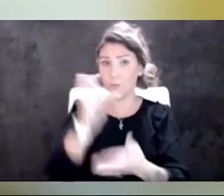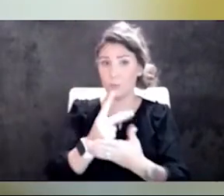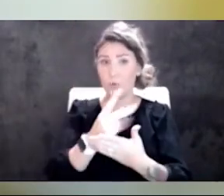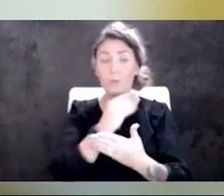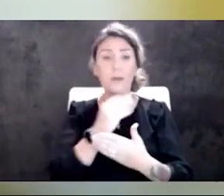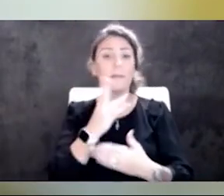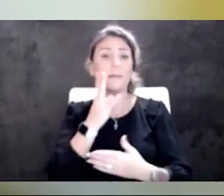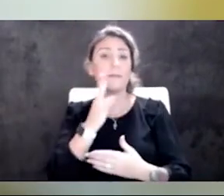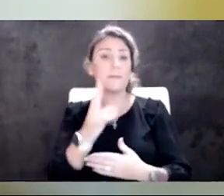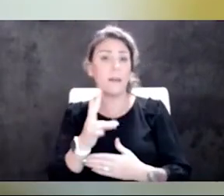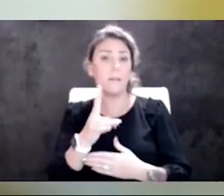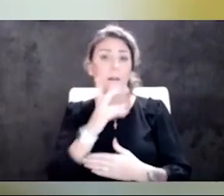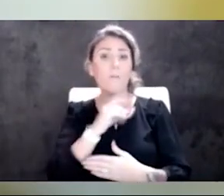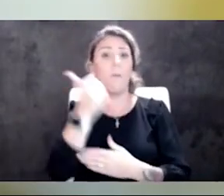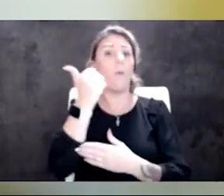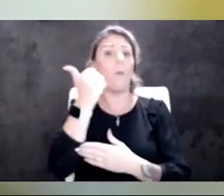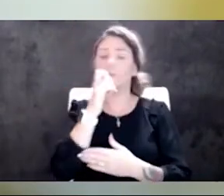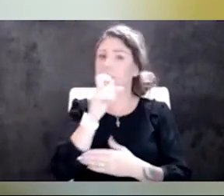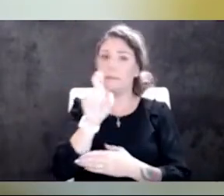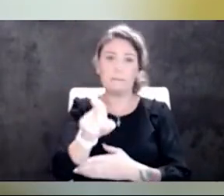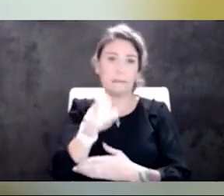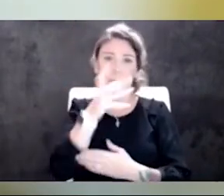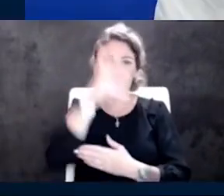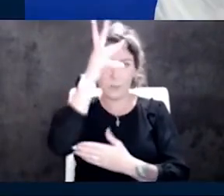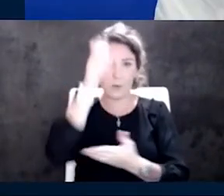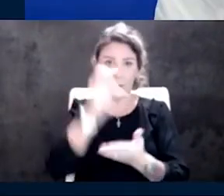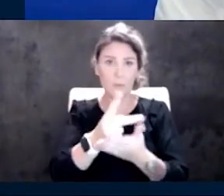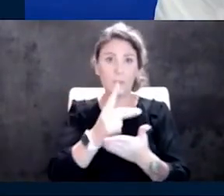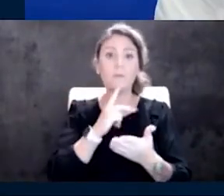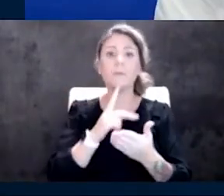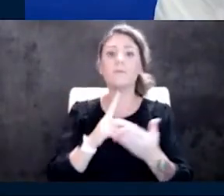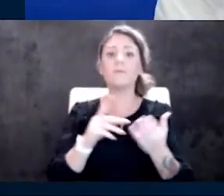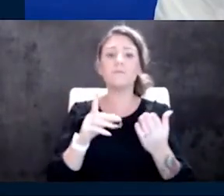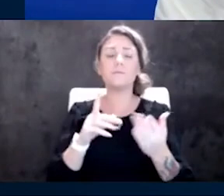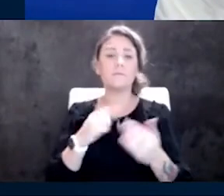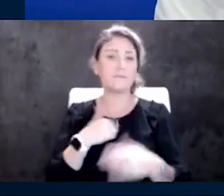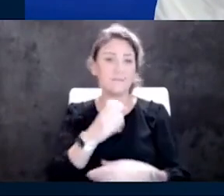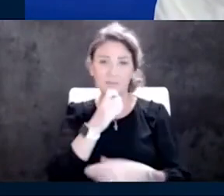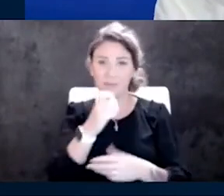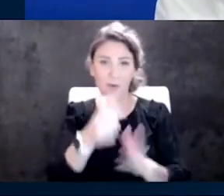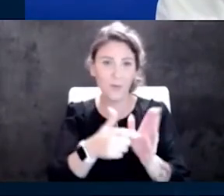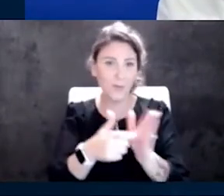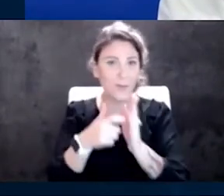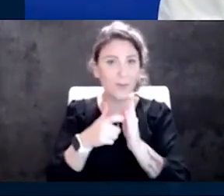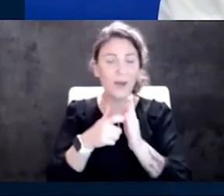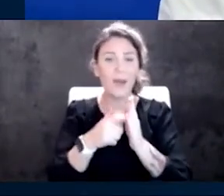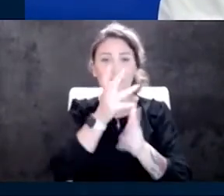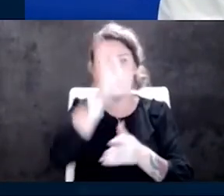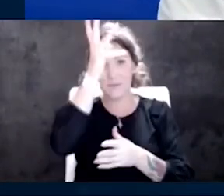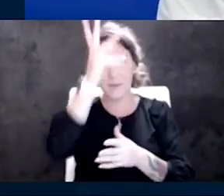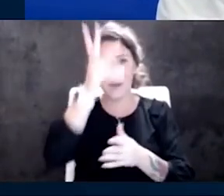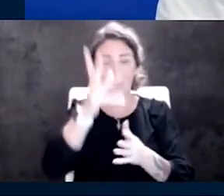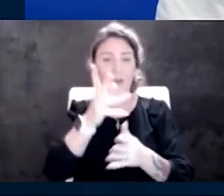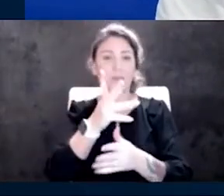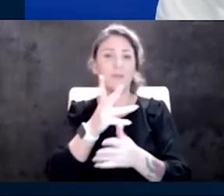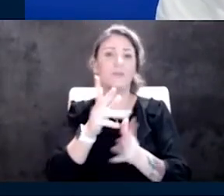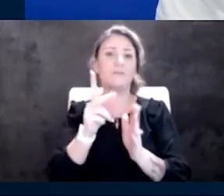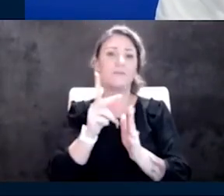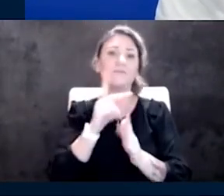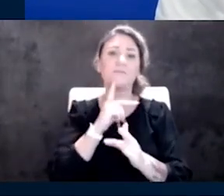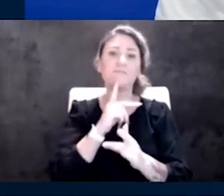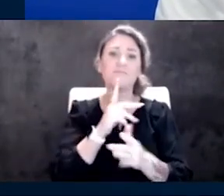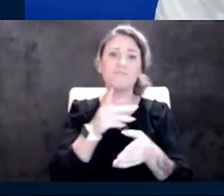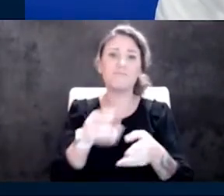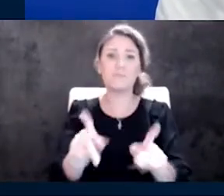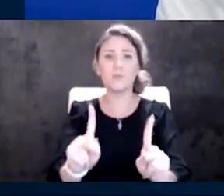do not require parental permission. So here's, so I don't require parental permission anymore, just barely of course, but, um, what's the upper age